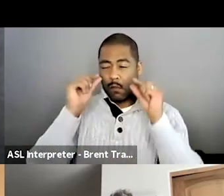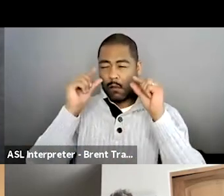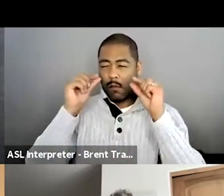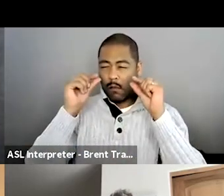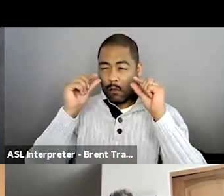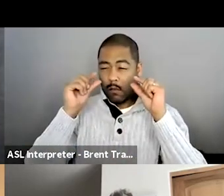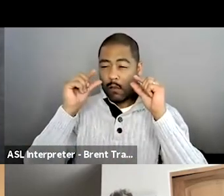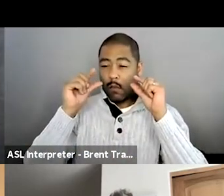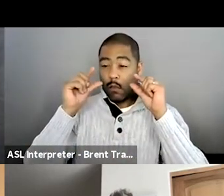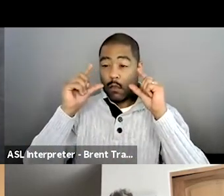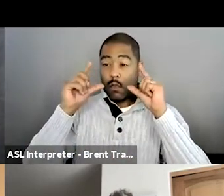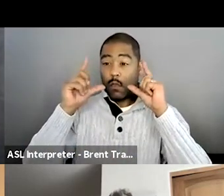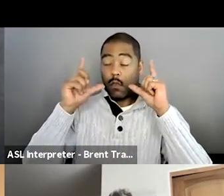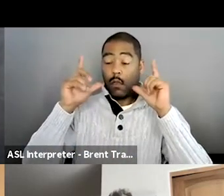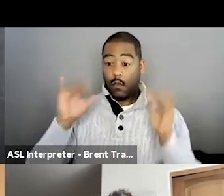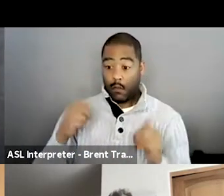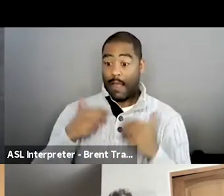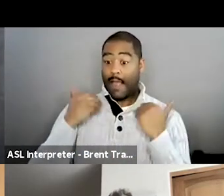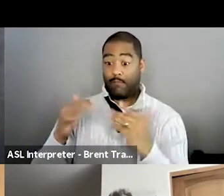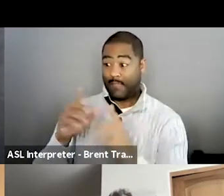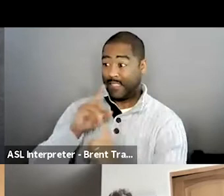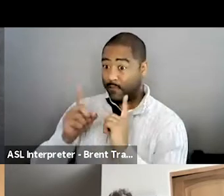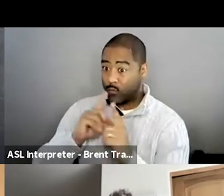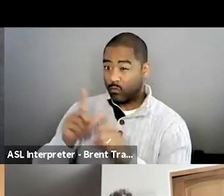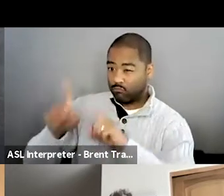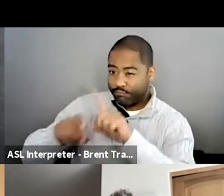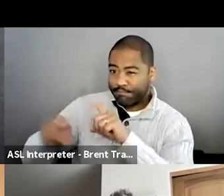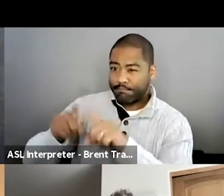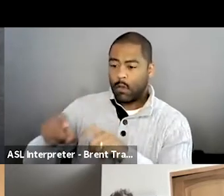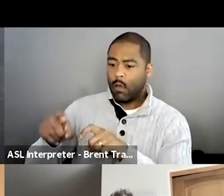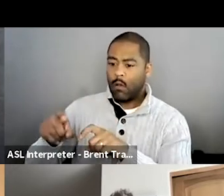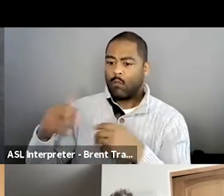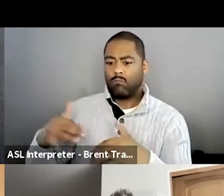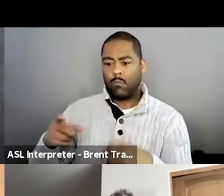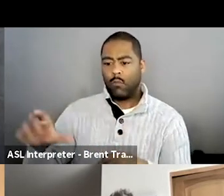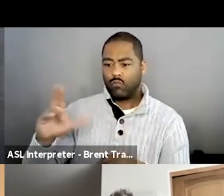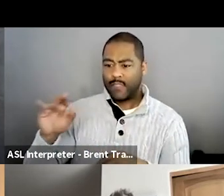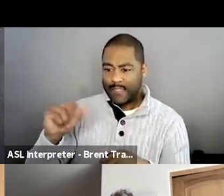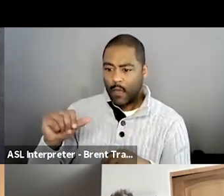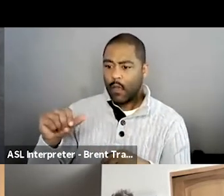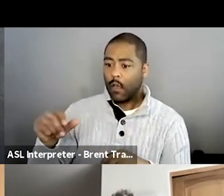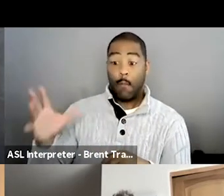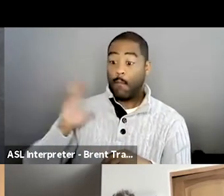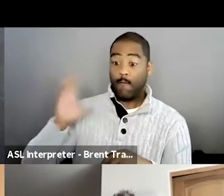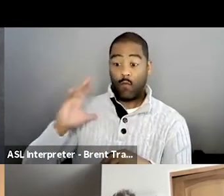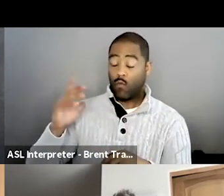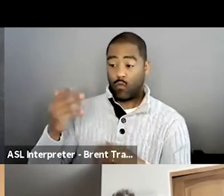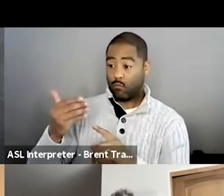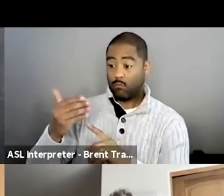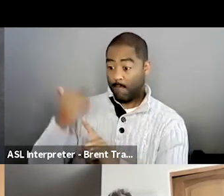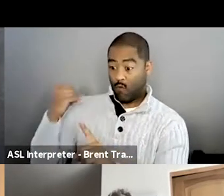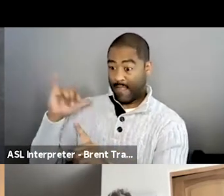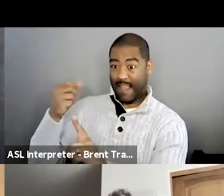in that interview was expressing things, you know, that, you know, she had not shared before. And I think it was